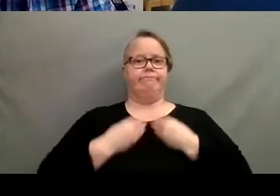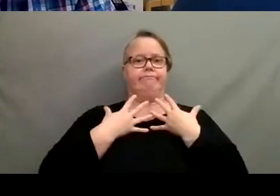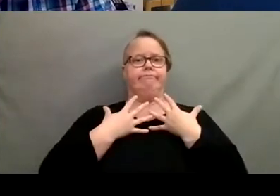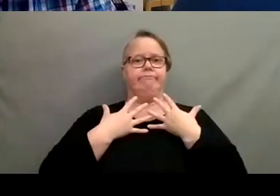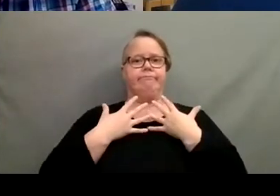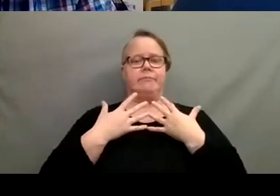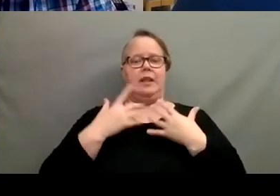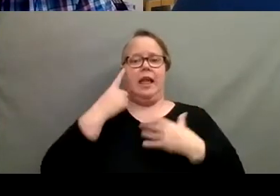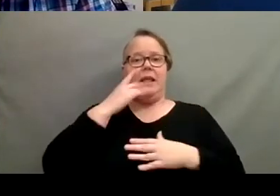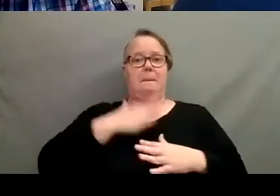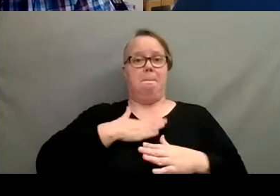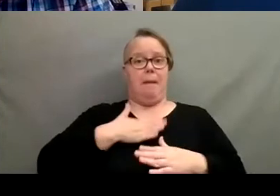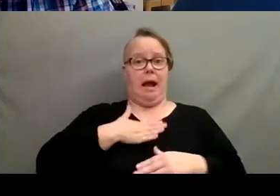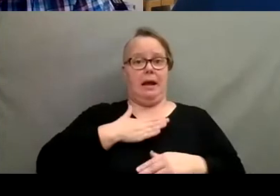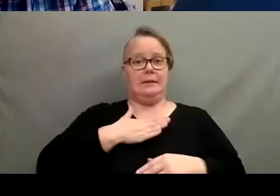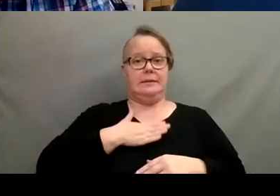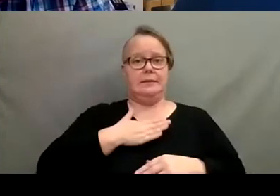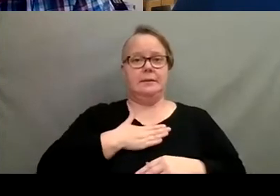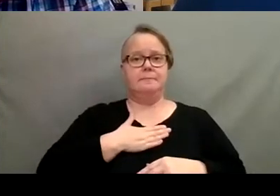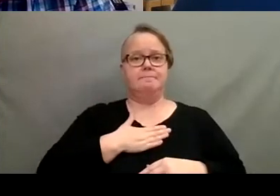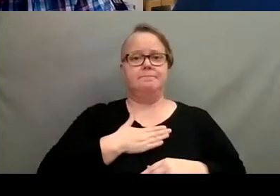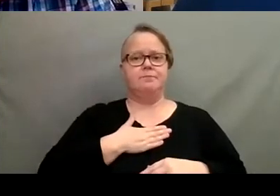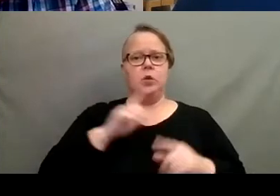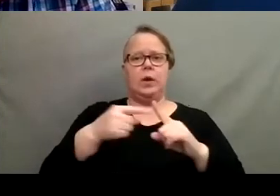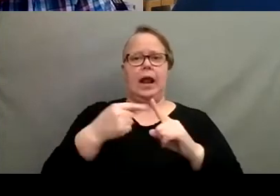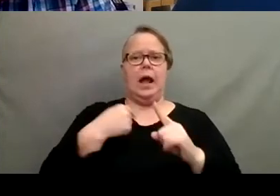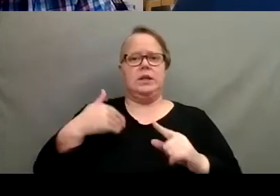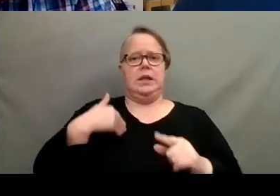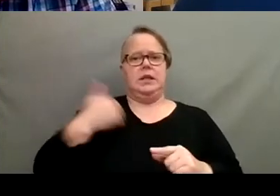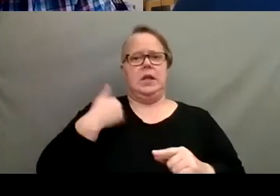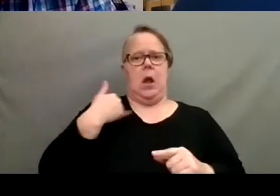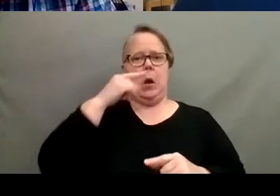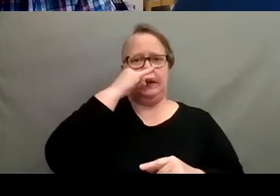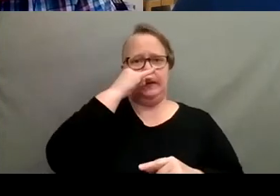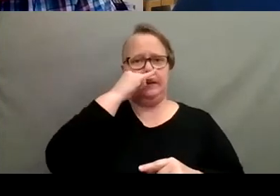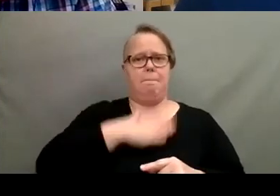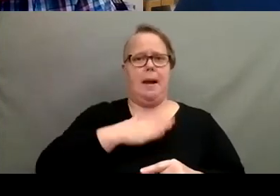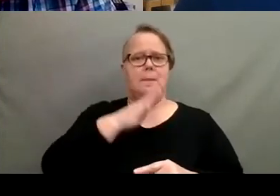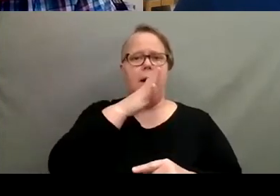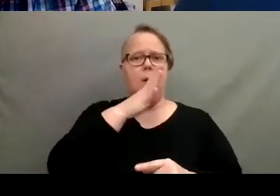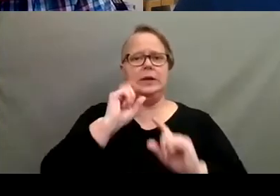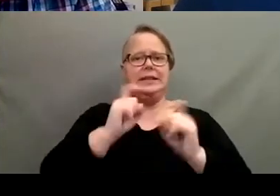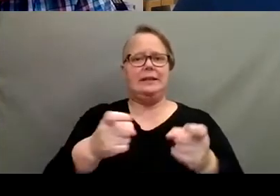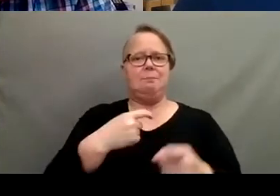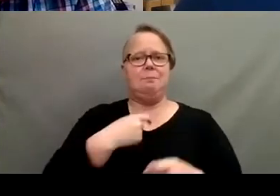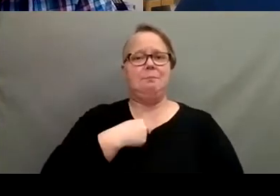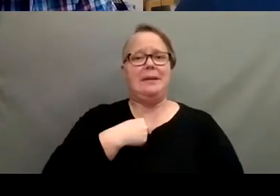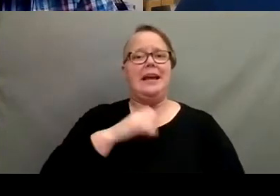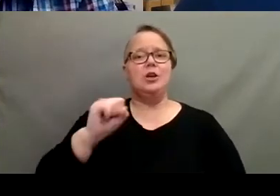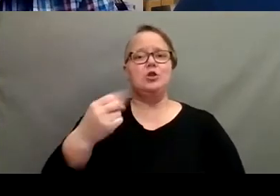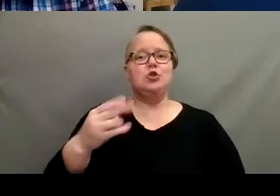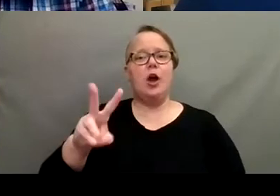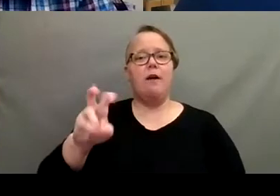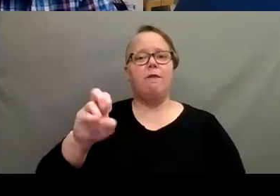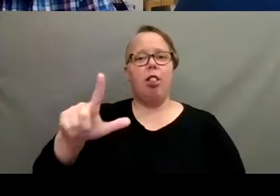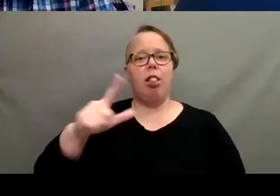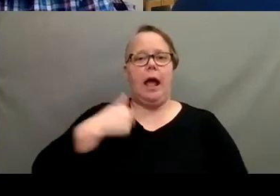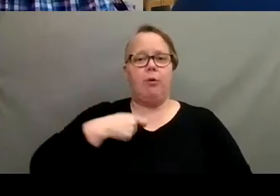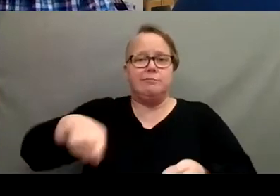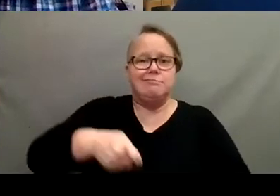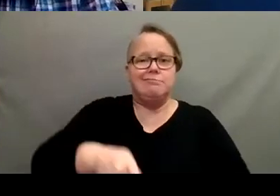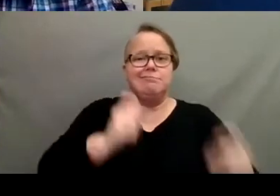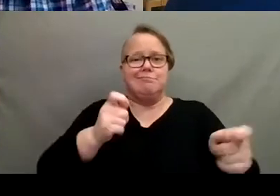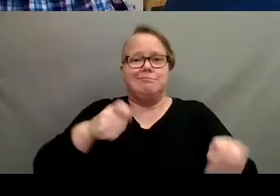think with my start, it was, uh, when I was a young child, my mom just would give me a shovel and I would dig holes all day. And so I became a